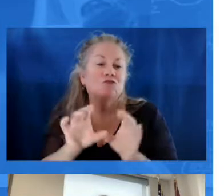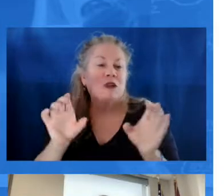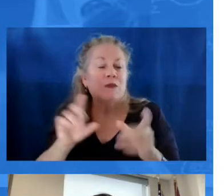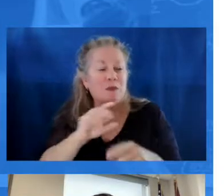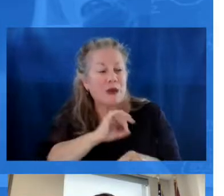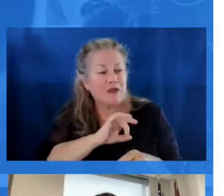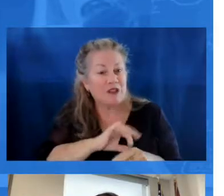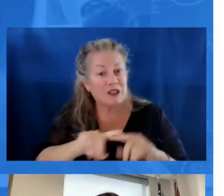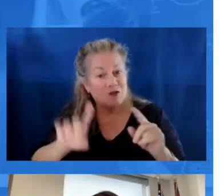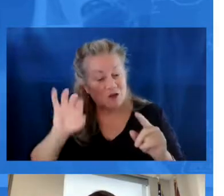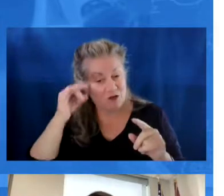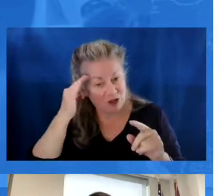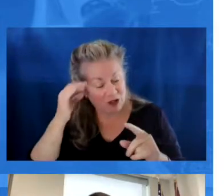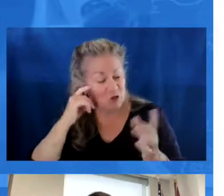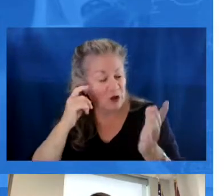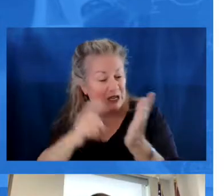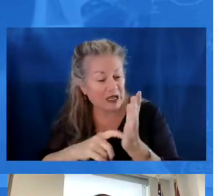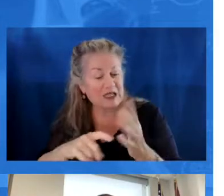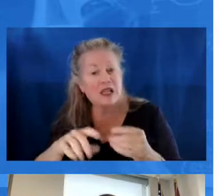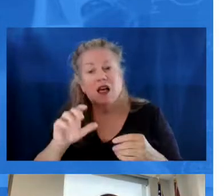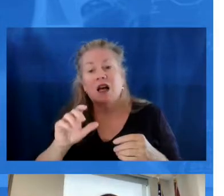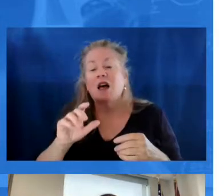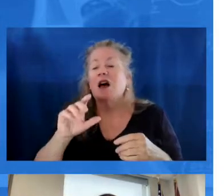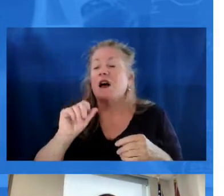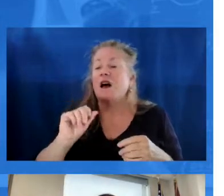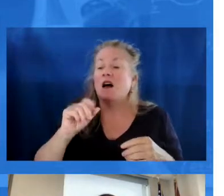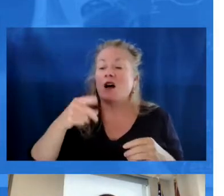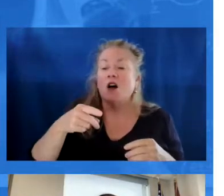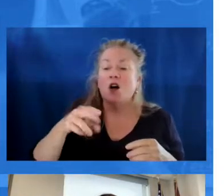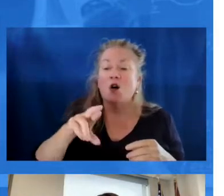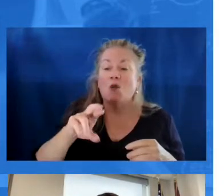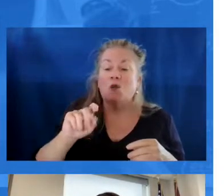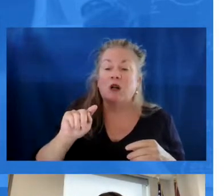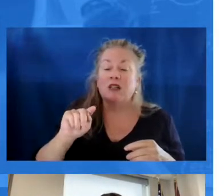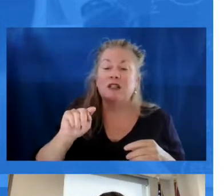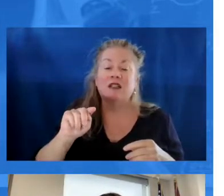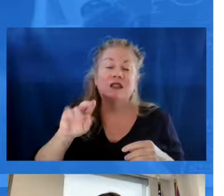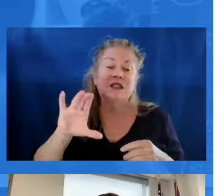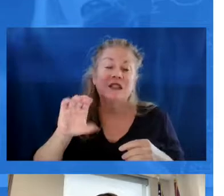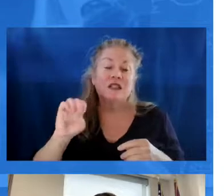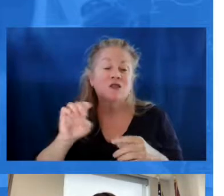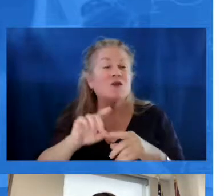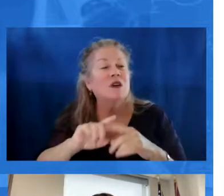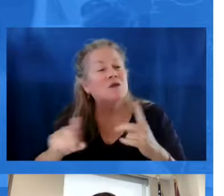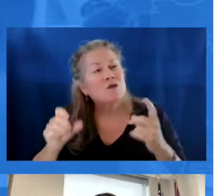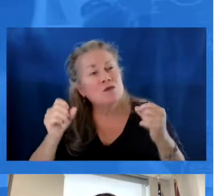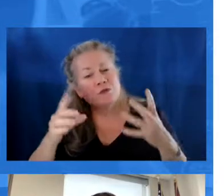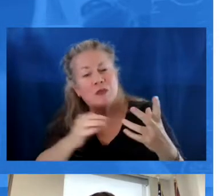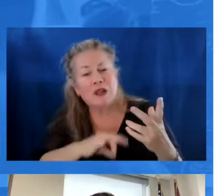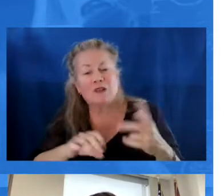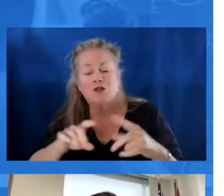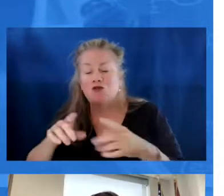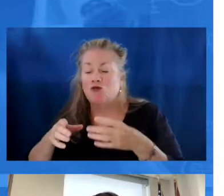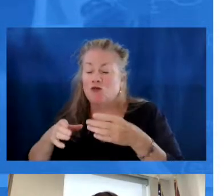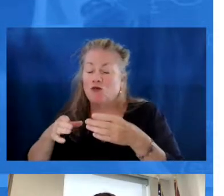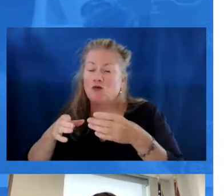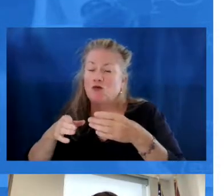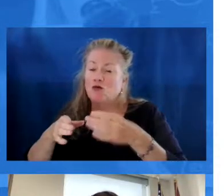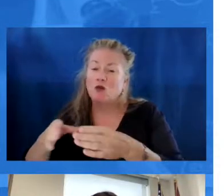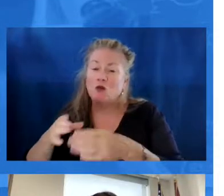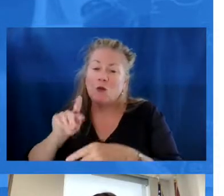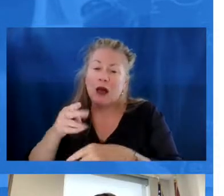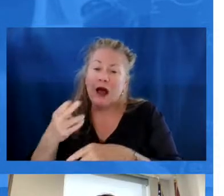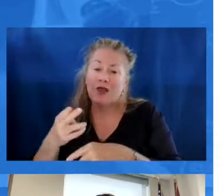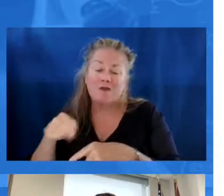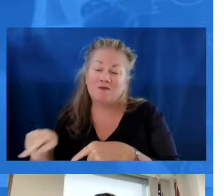a number of different benefits. When you're a federally recognized apprentice, you have so many other benefits that are above and beyond what a traditional pathway